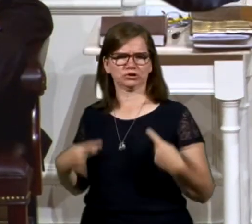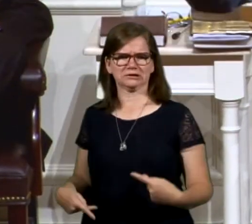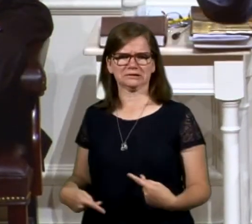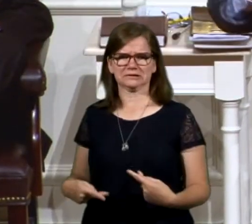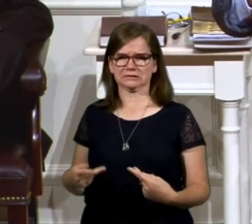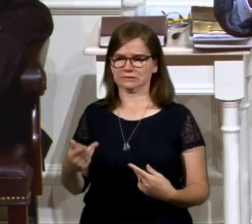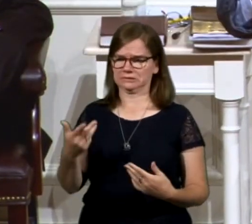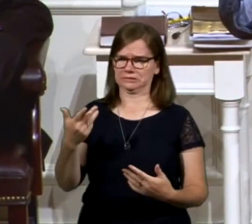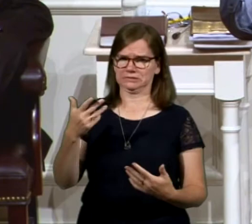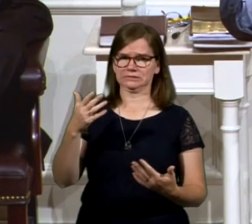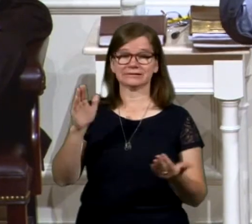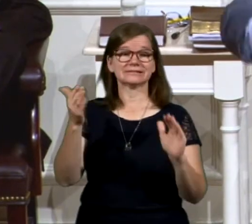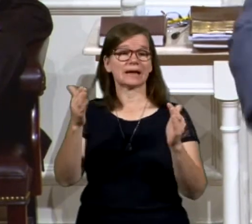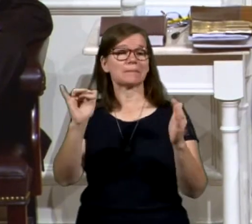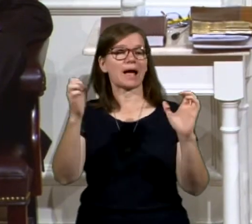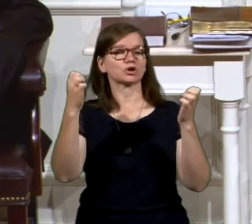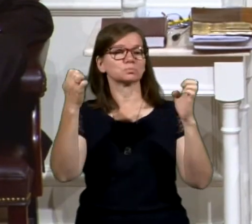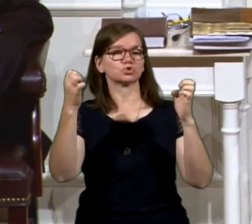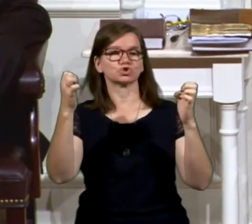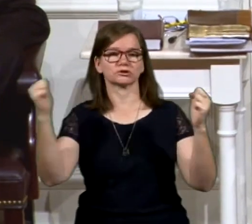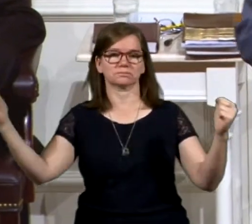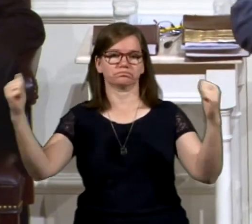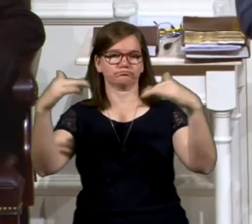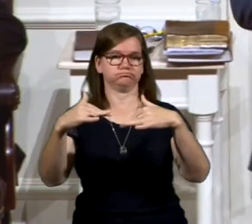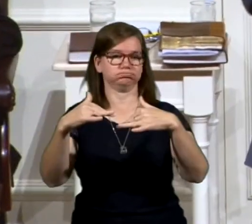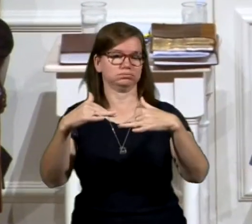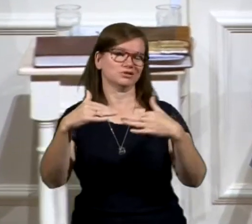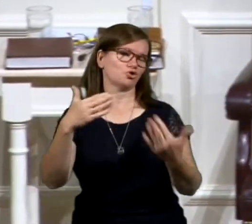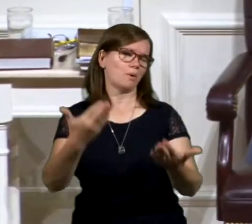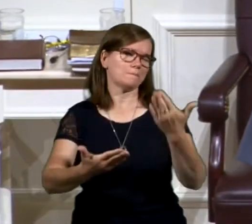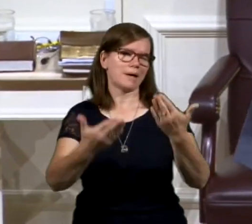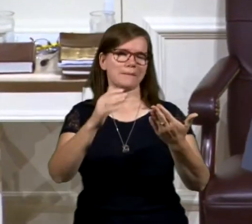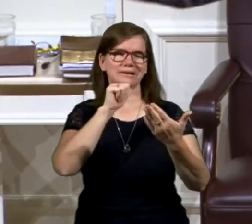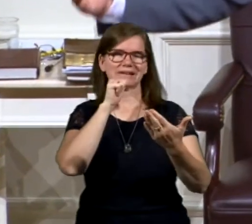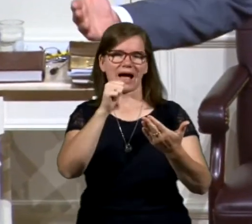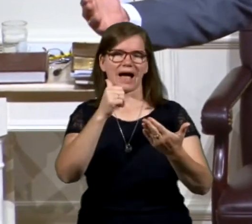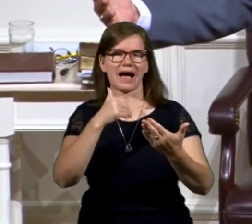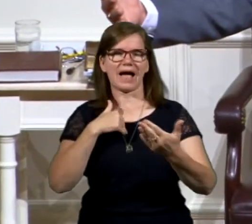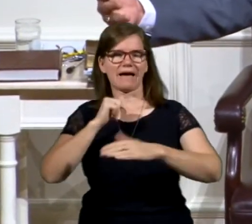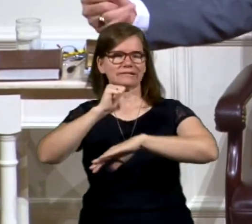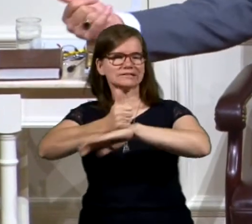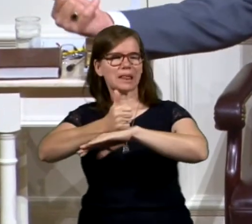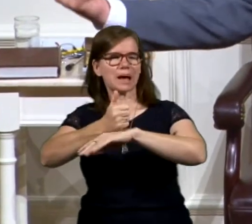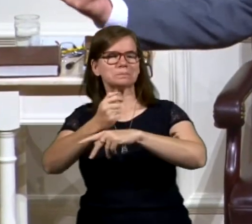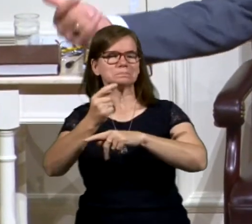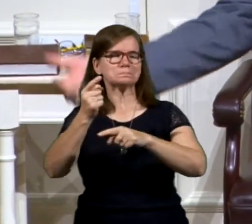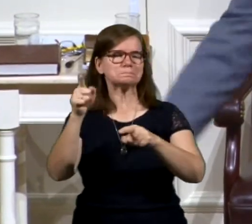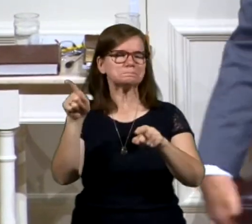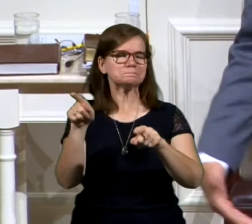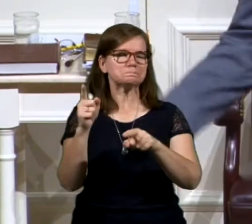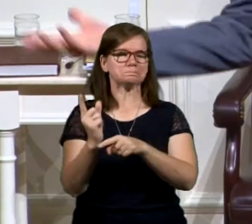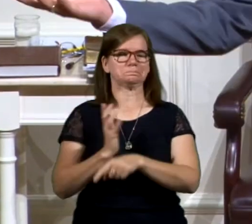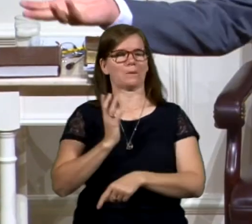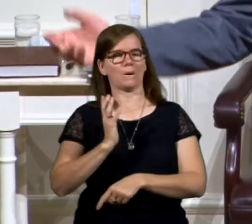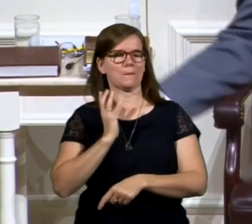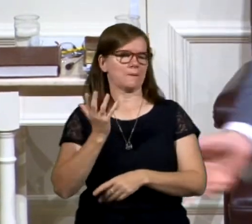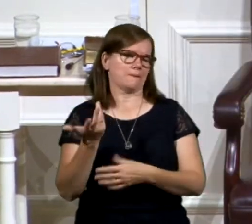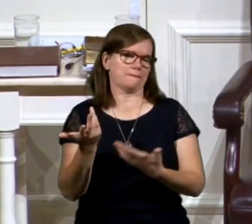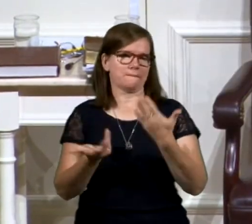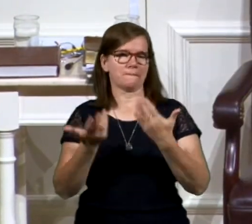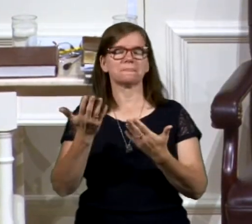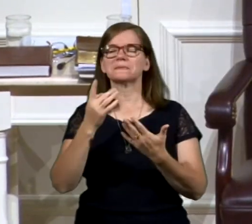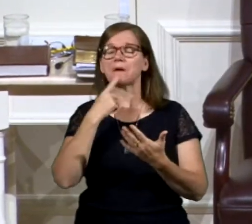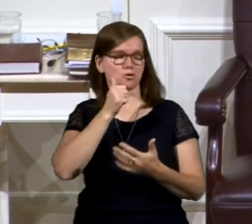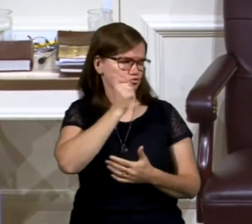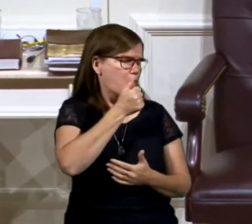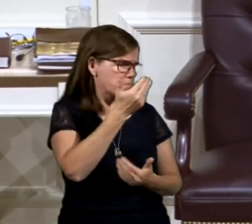emergency assembly. So potentially they didn't have their way they were set up. Maybe because the Romans said, do you want to talk to Talk to